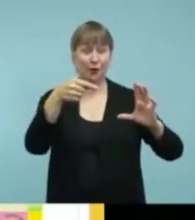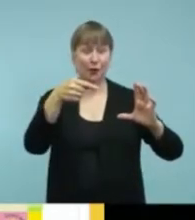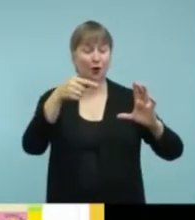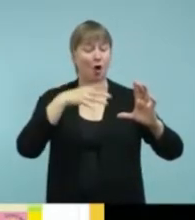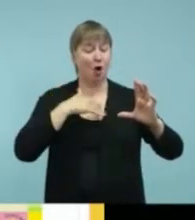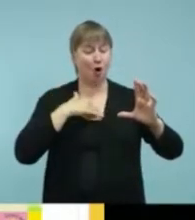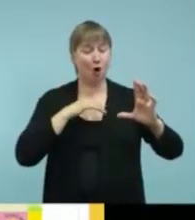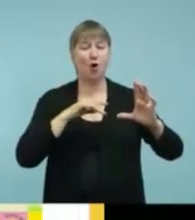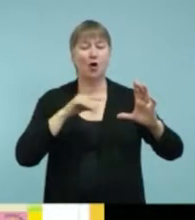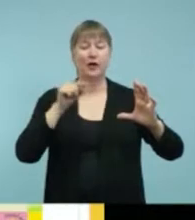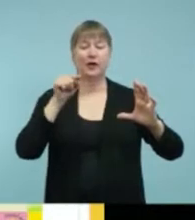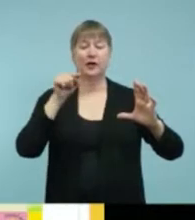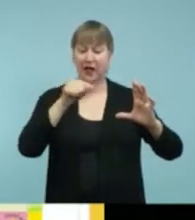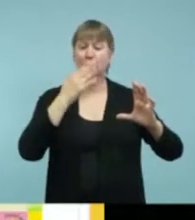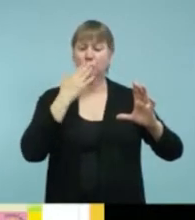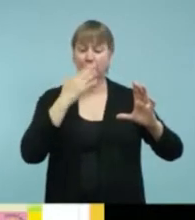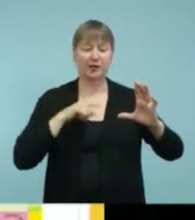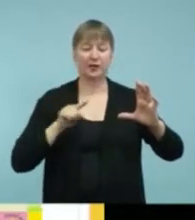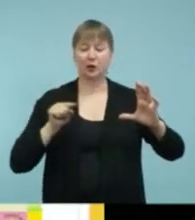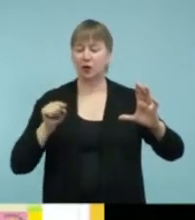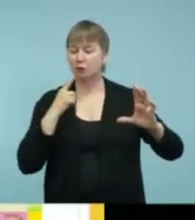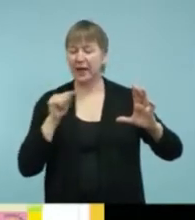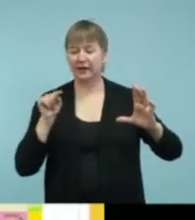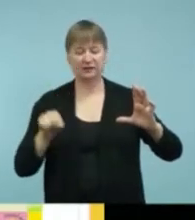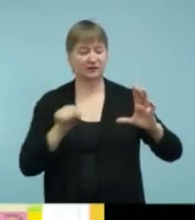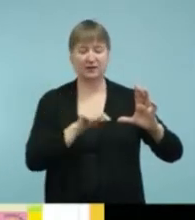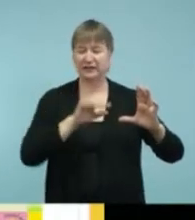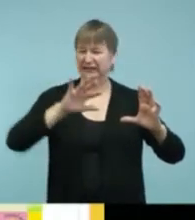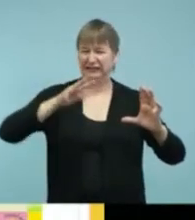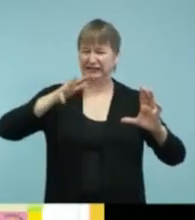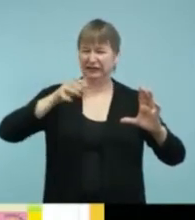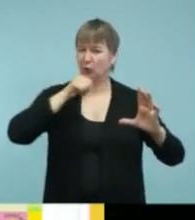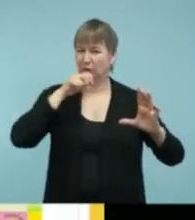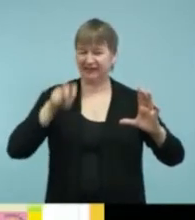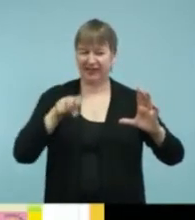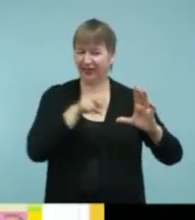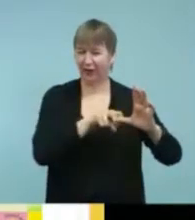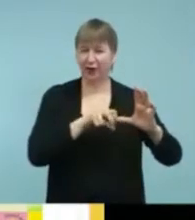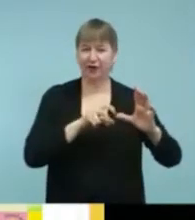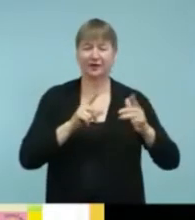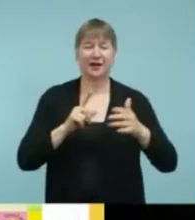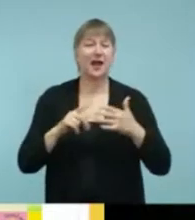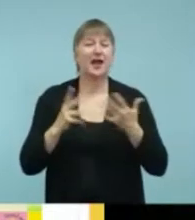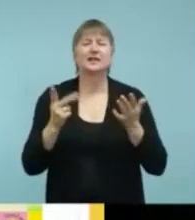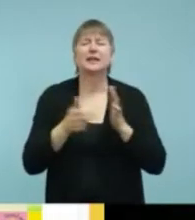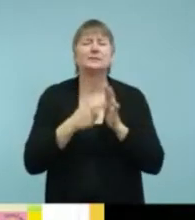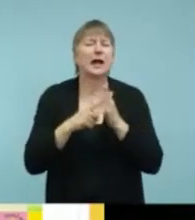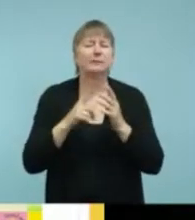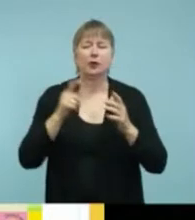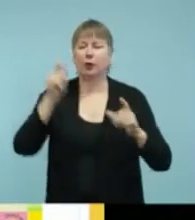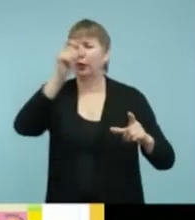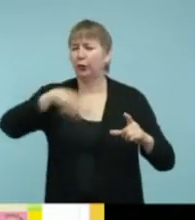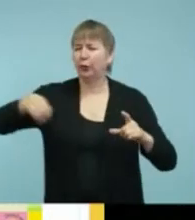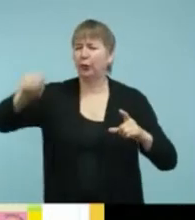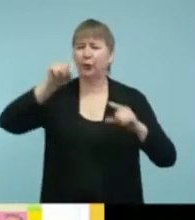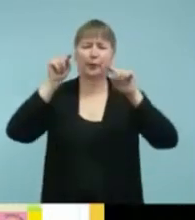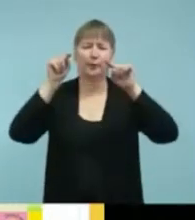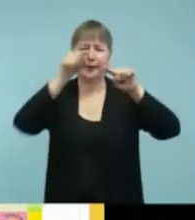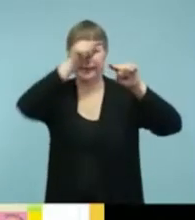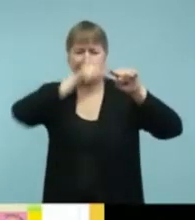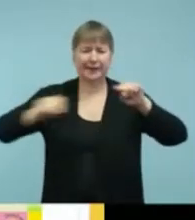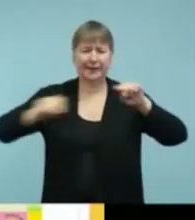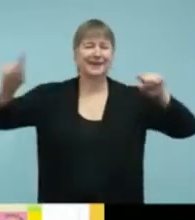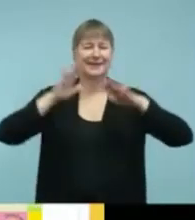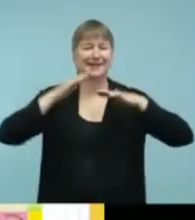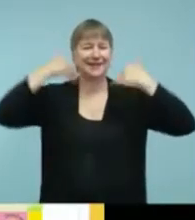arrows are not good places to sit. So you could do all, you could do smiley faces and X's and whatever you wanted to do.